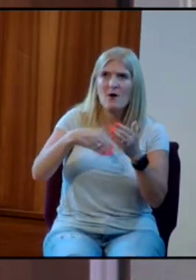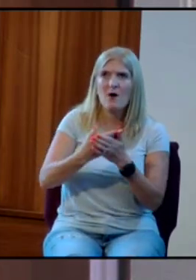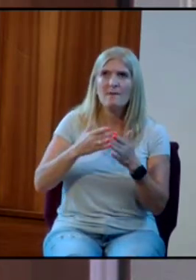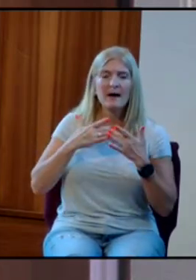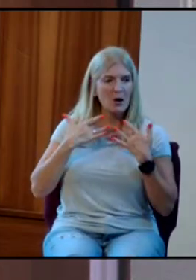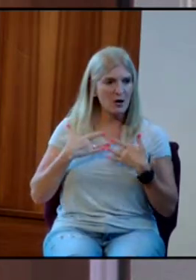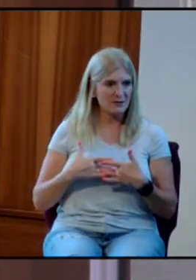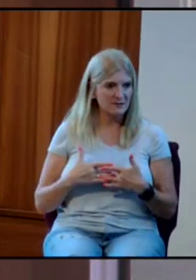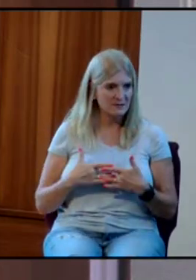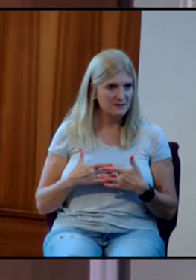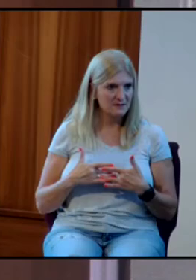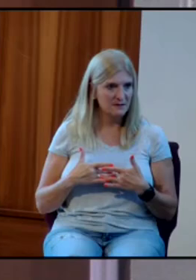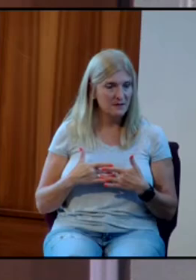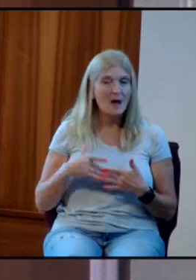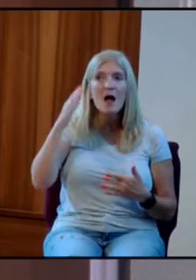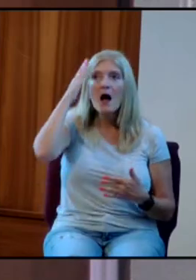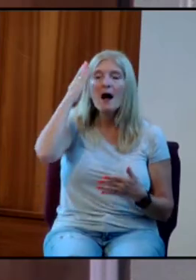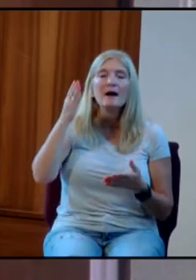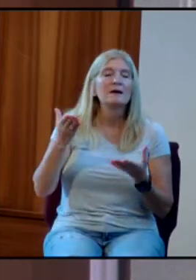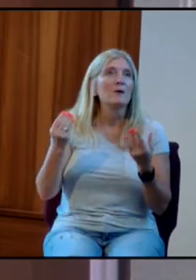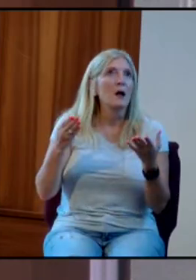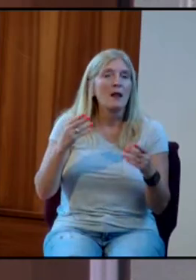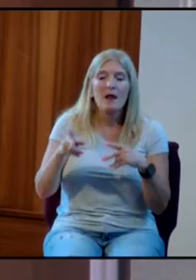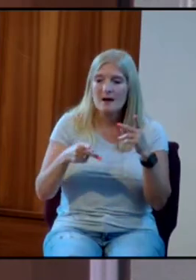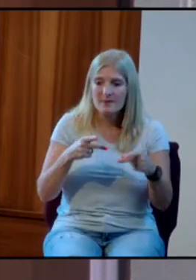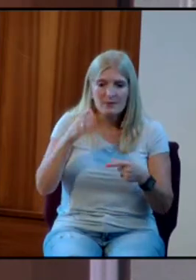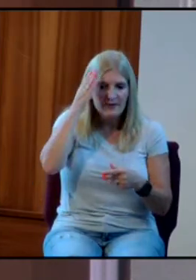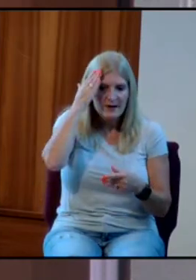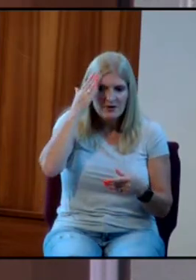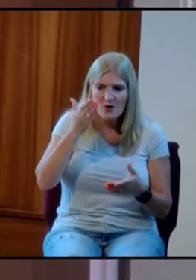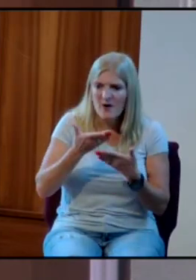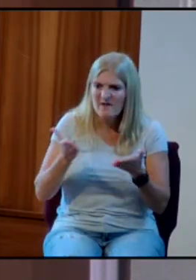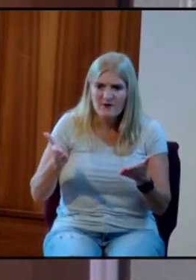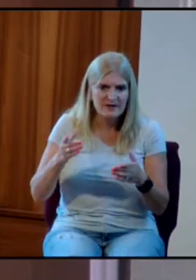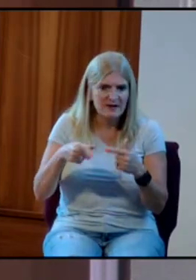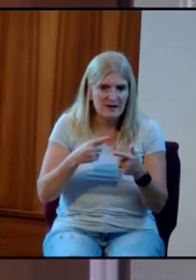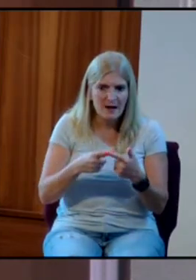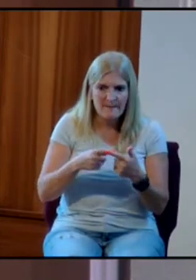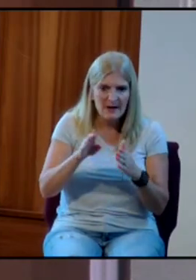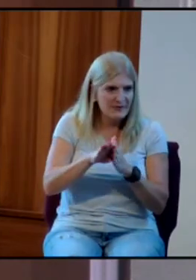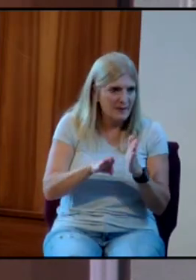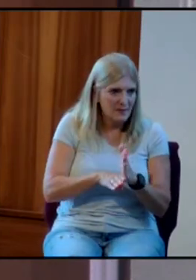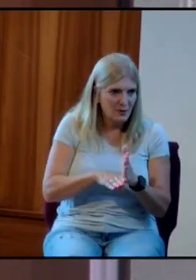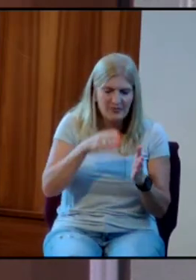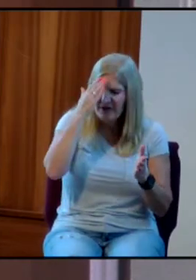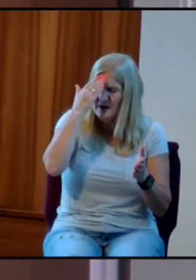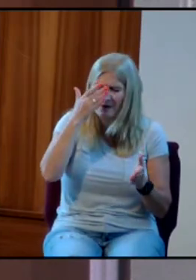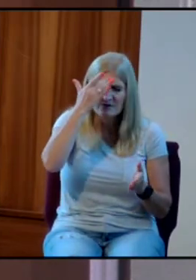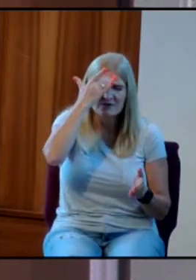I know many people who know a lot about the Bible, but it's never really made them a better person.